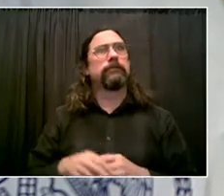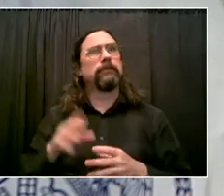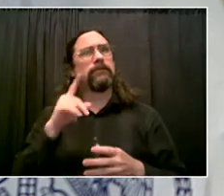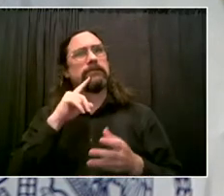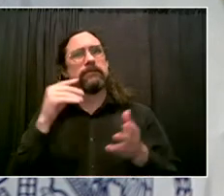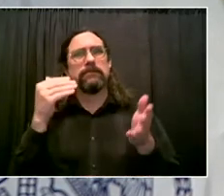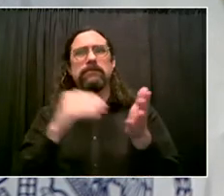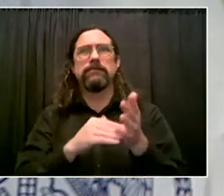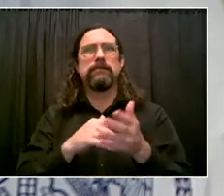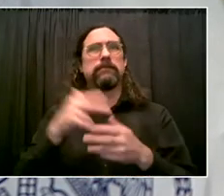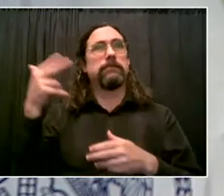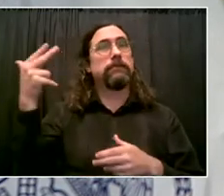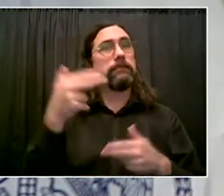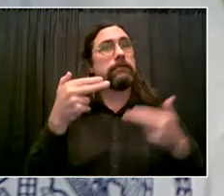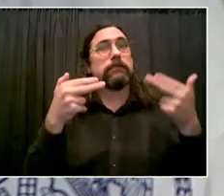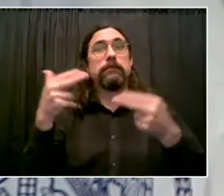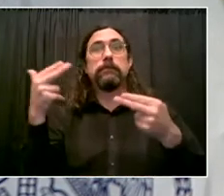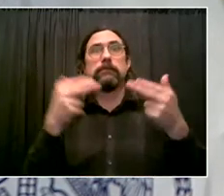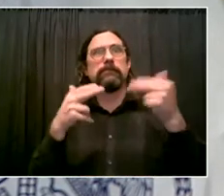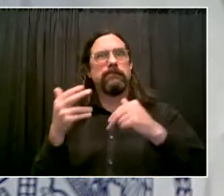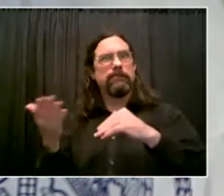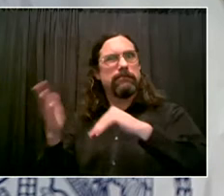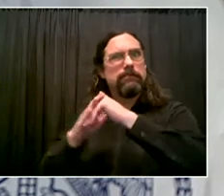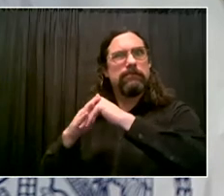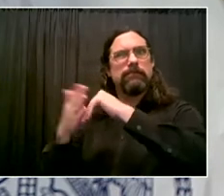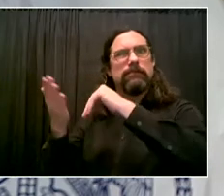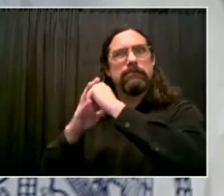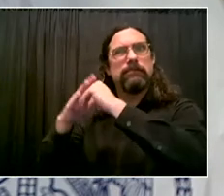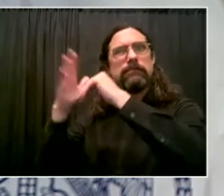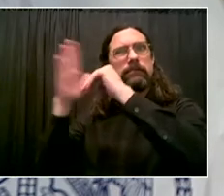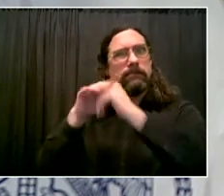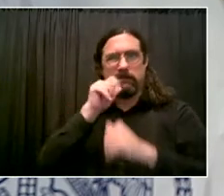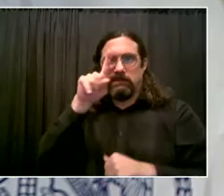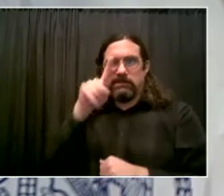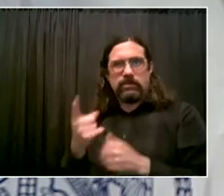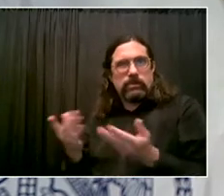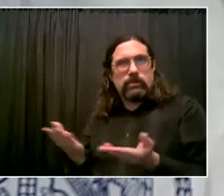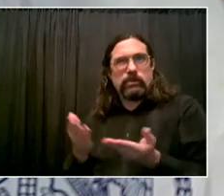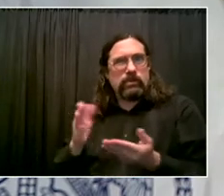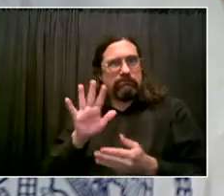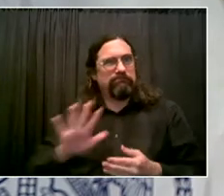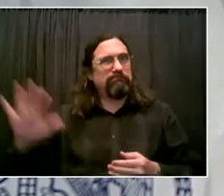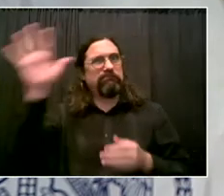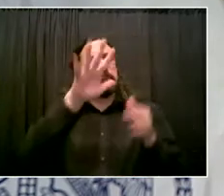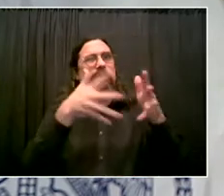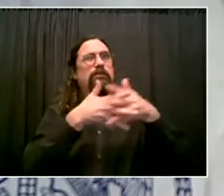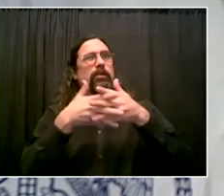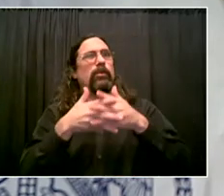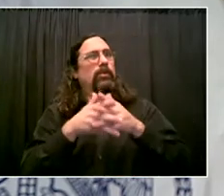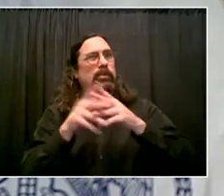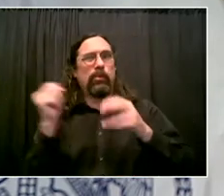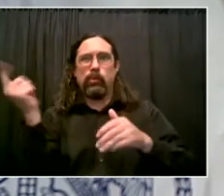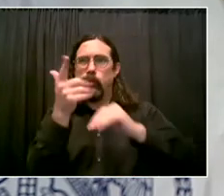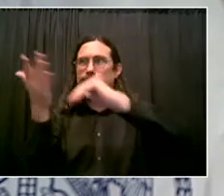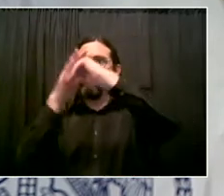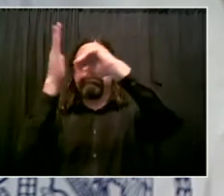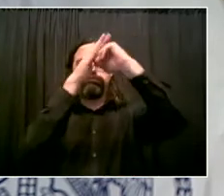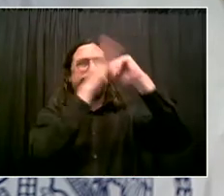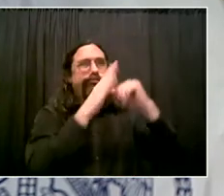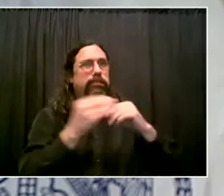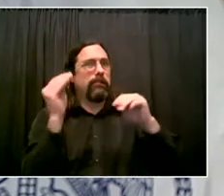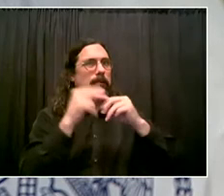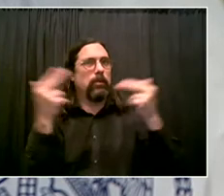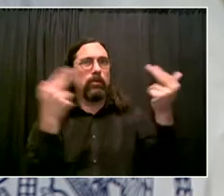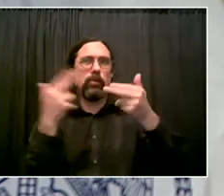looking at other changes we need to make. And that's an ongoing conversation we're having with the members of the legislature. Now, specifically,